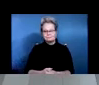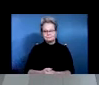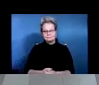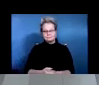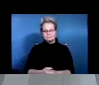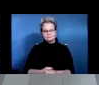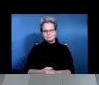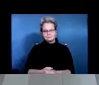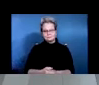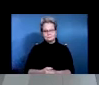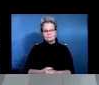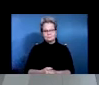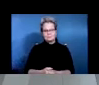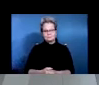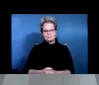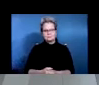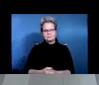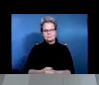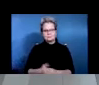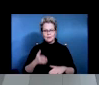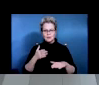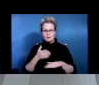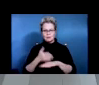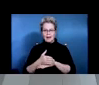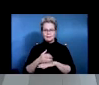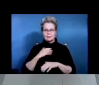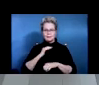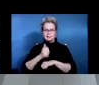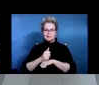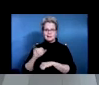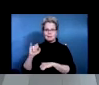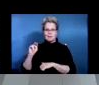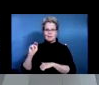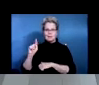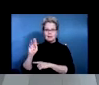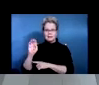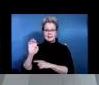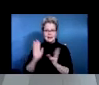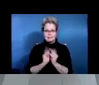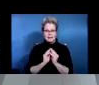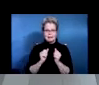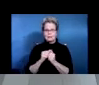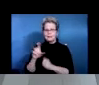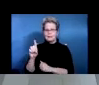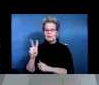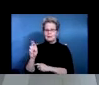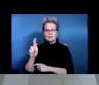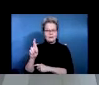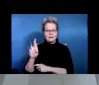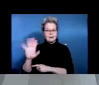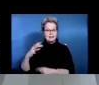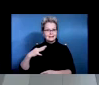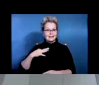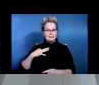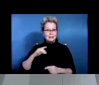Um, once we established an intake meeting with DVR and his eligibility in case was open. Um, we were able to